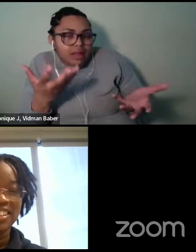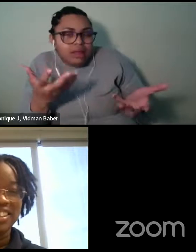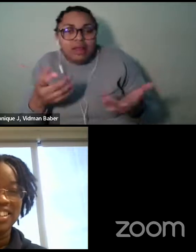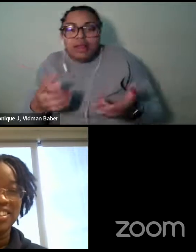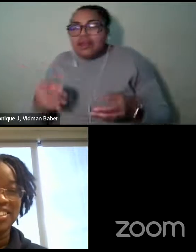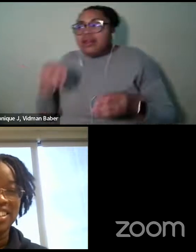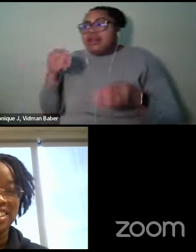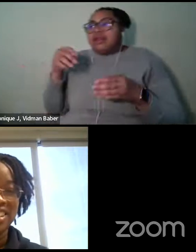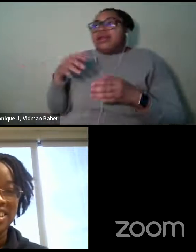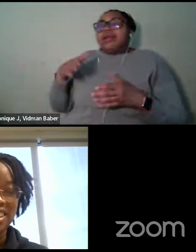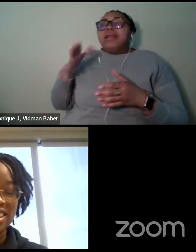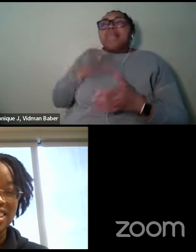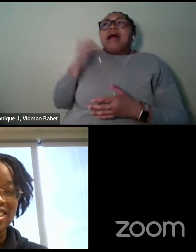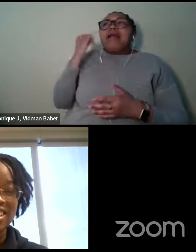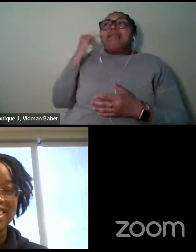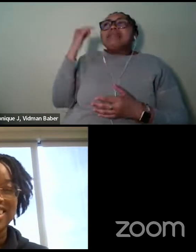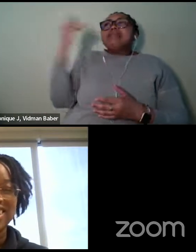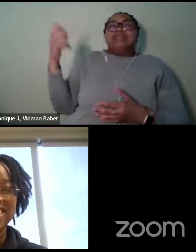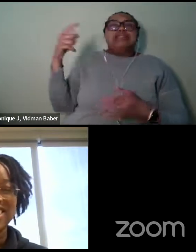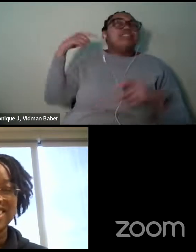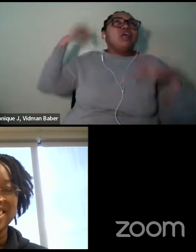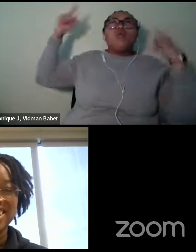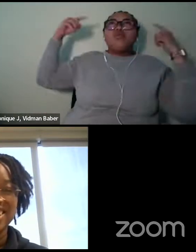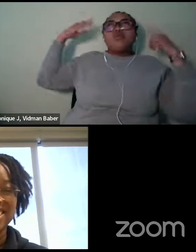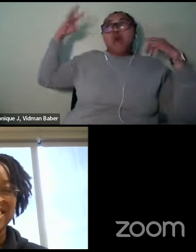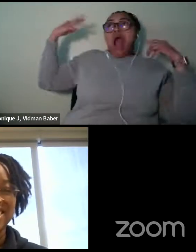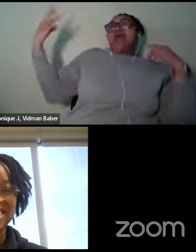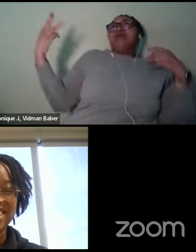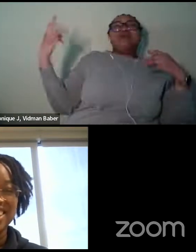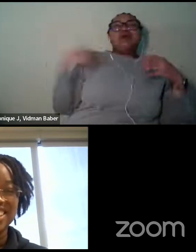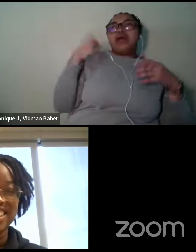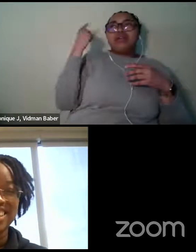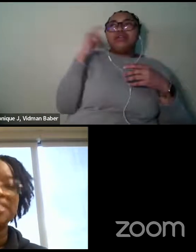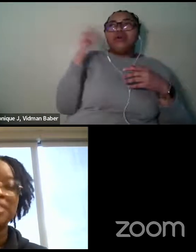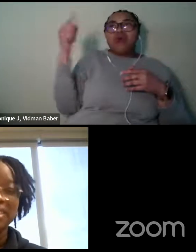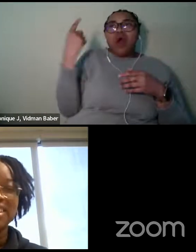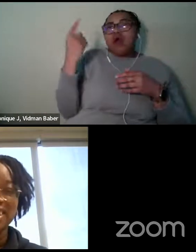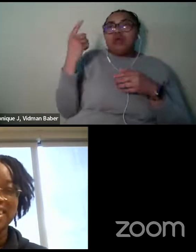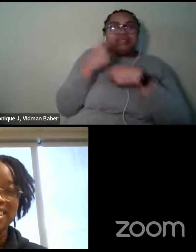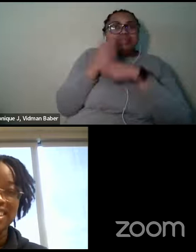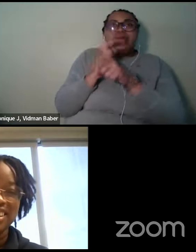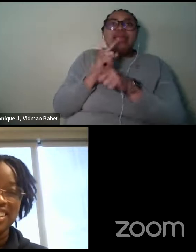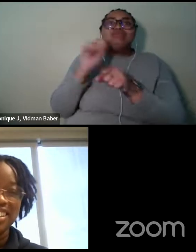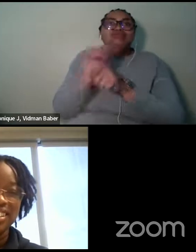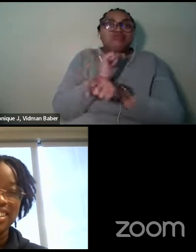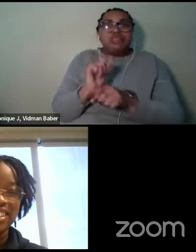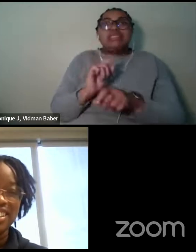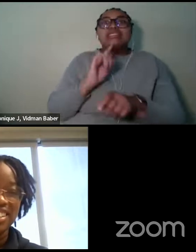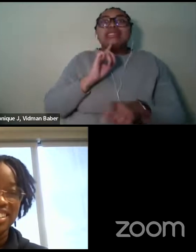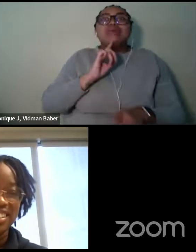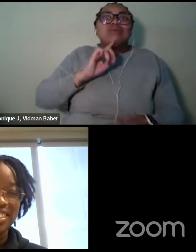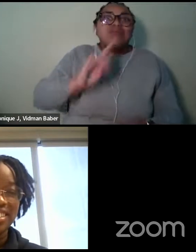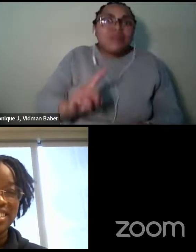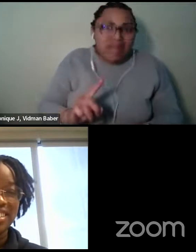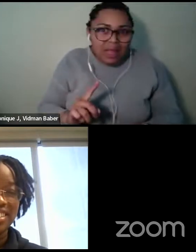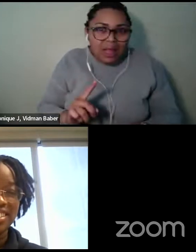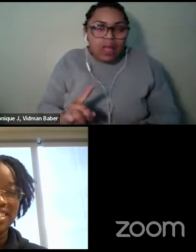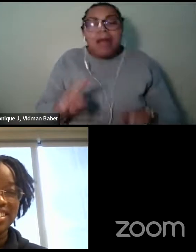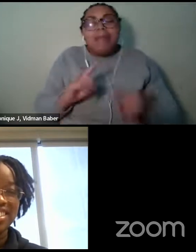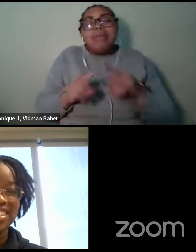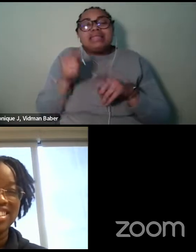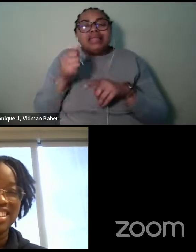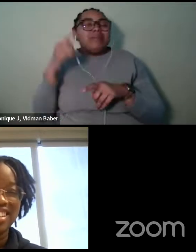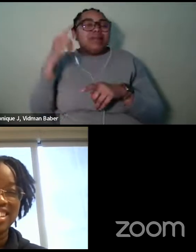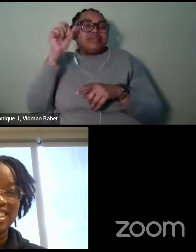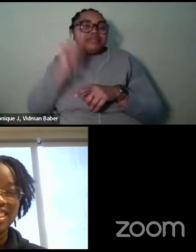a kind of wild imagination. So it's like, I don't always ground things in reality. So for me, there's a little bit of Southern California,